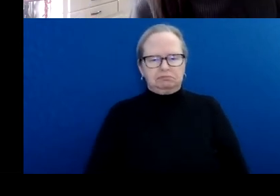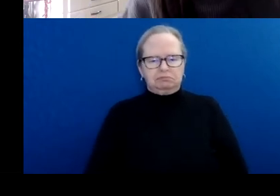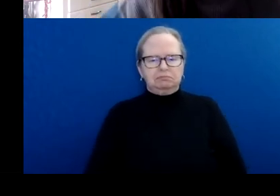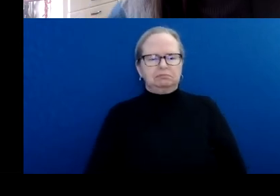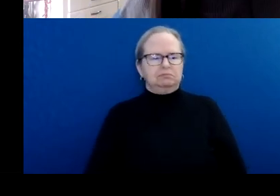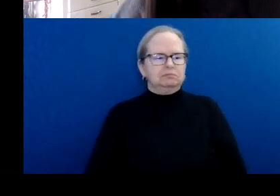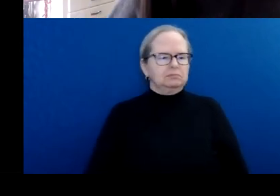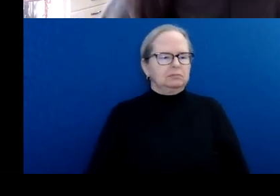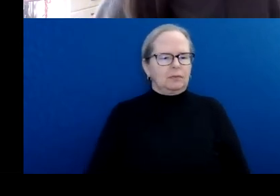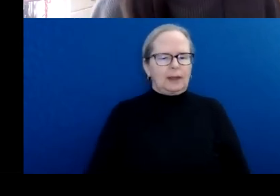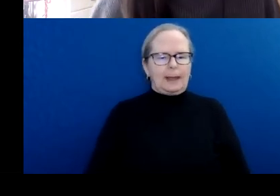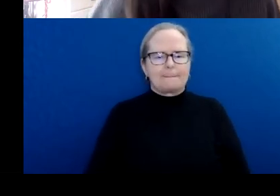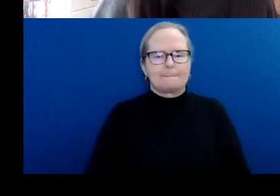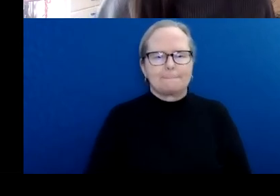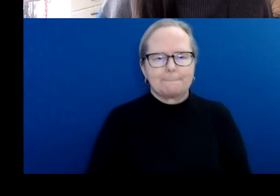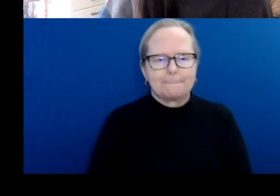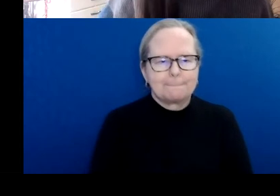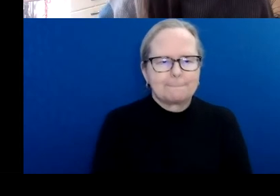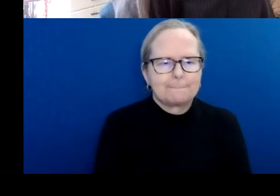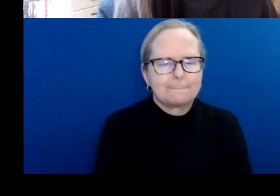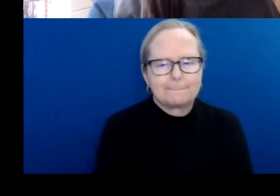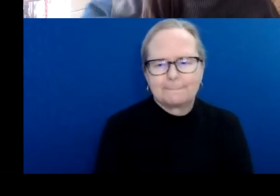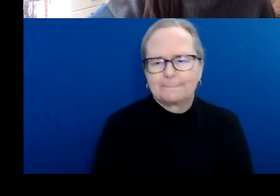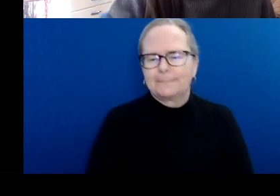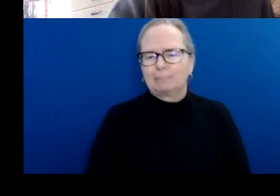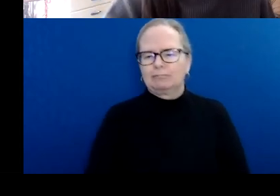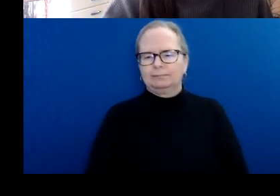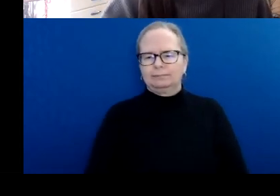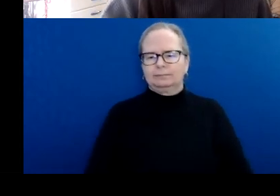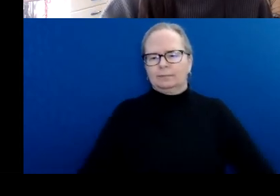All right. All Right now the pace is pretty good. Great.